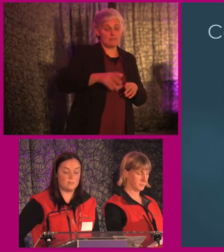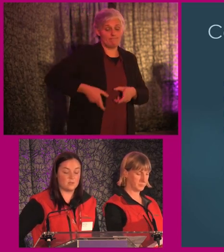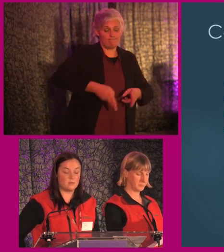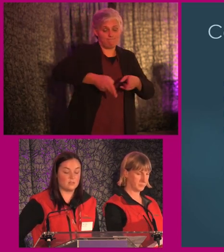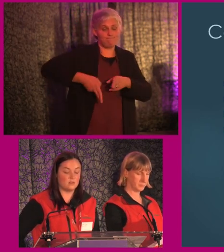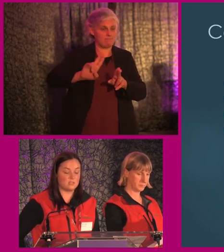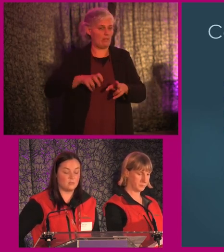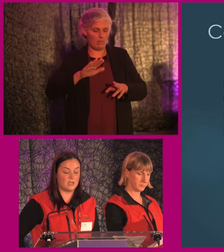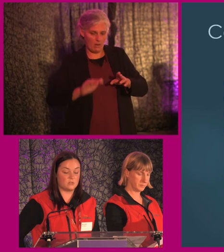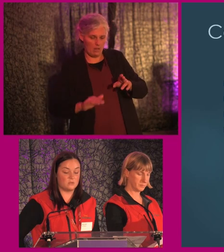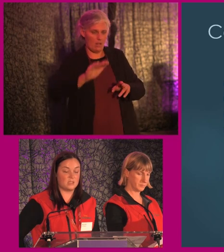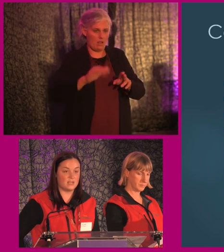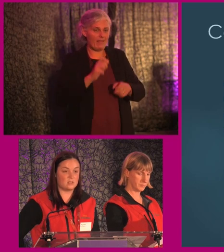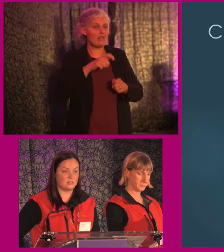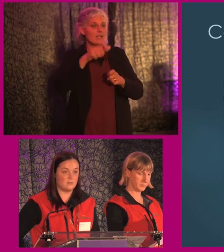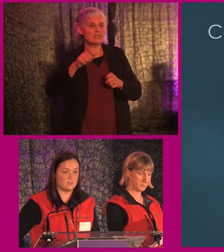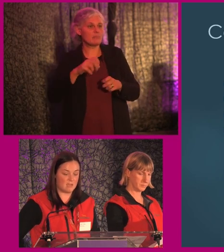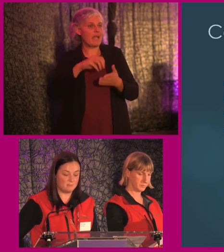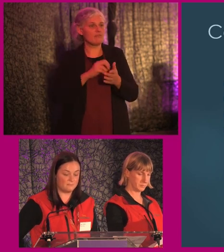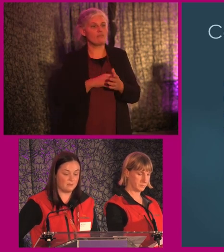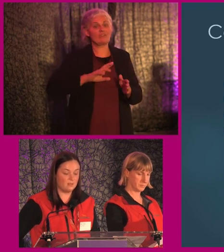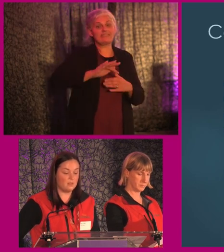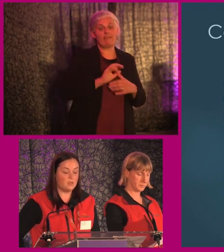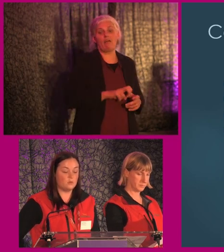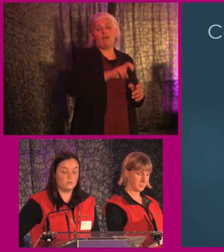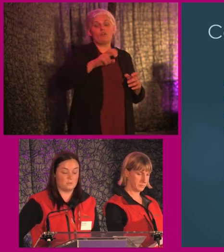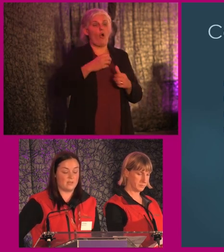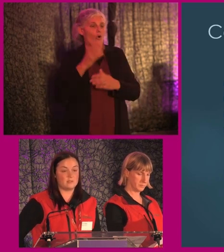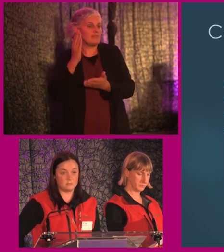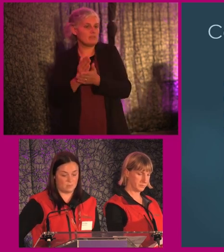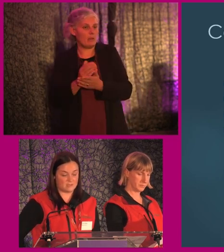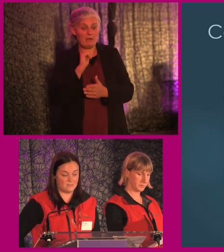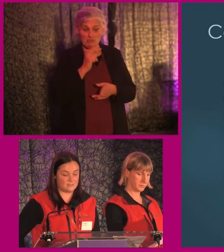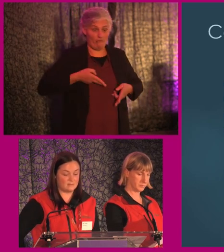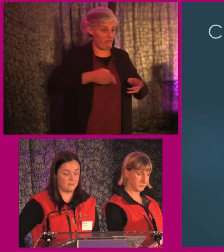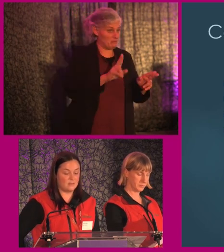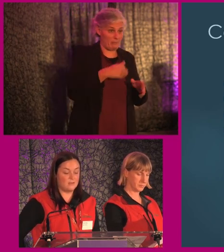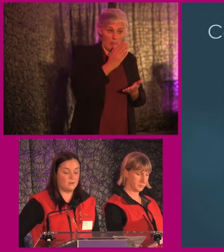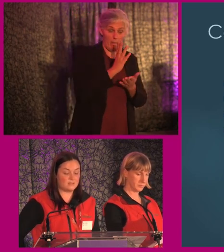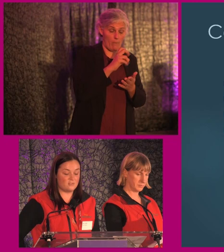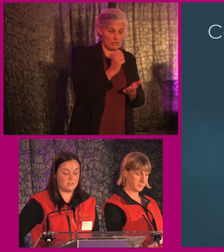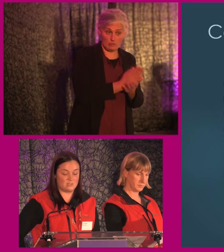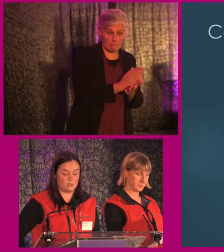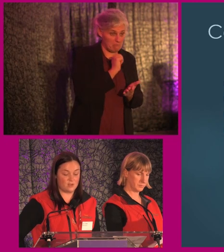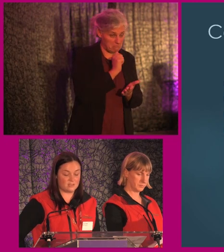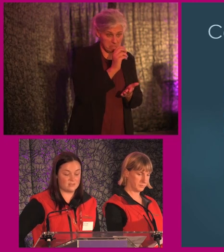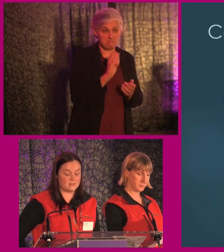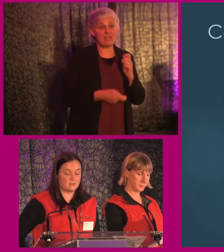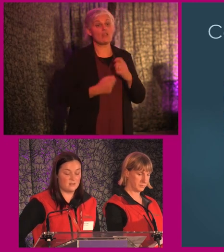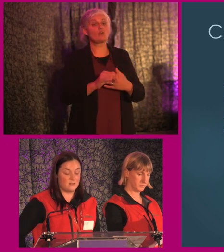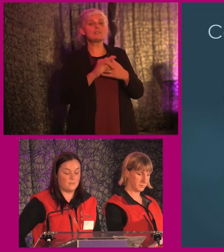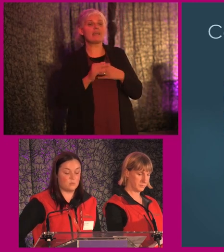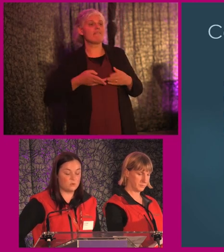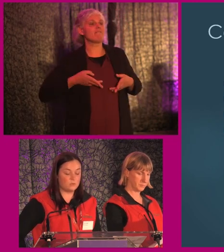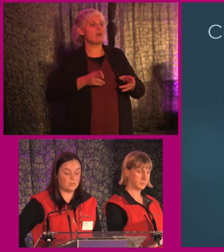a ramp to be put out and the customer would have to go to the next safer stop. No footpath at some bus stops. Unsafe pedestrian crossings.